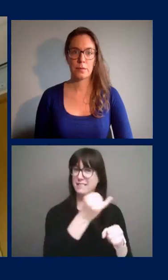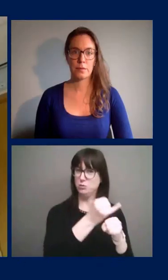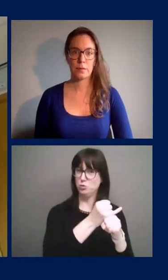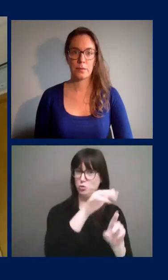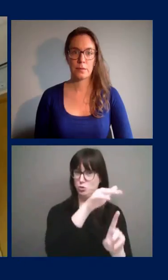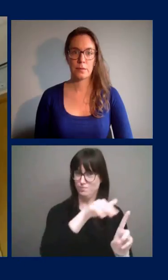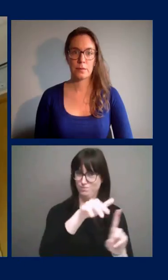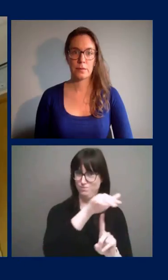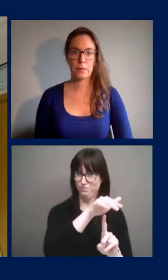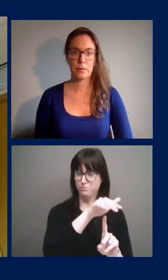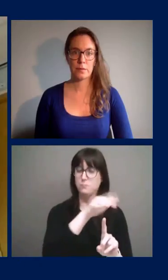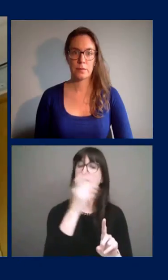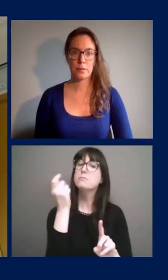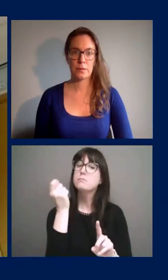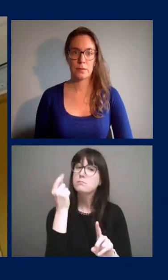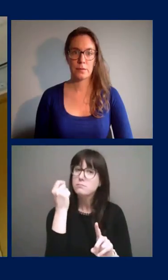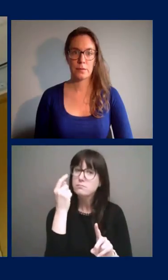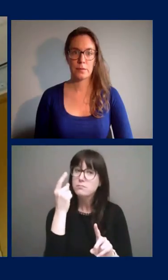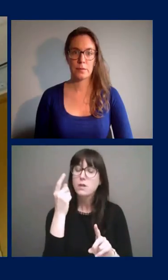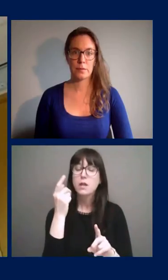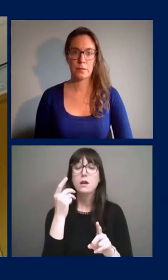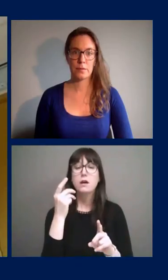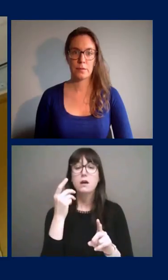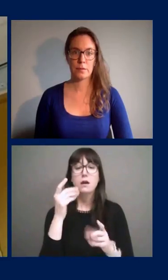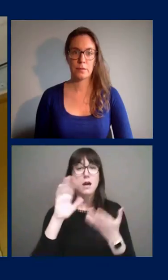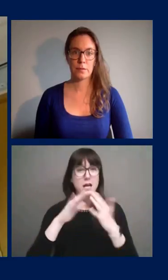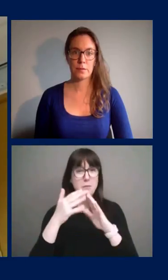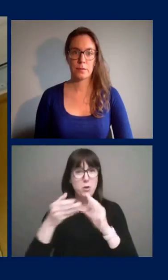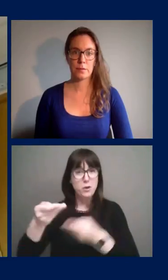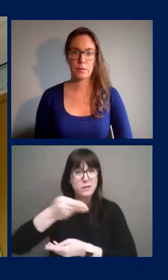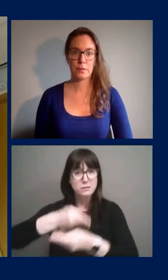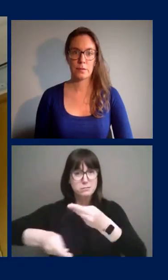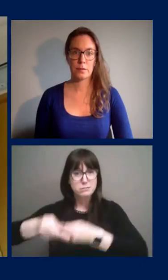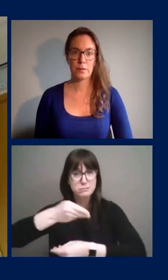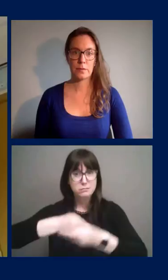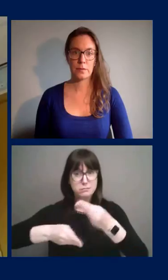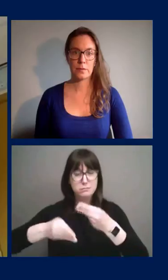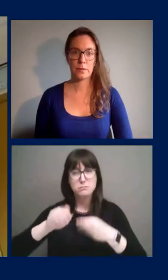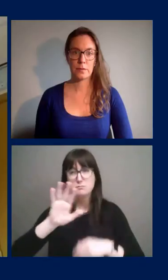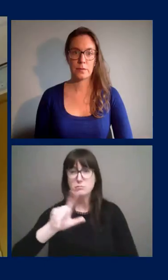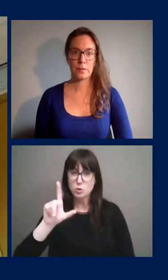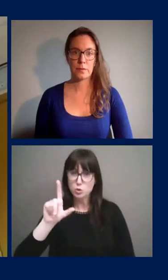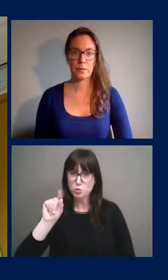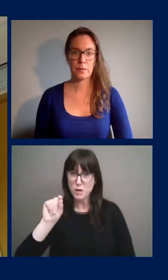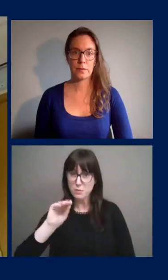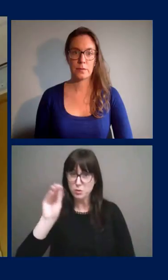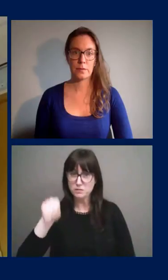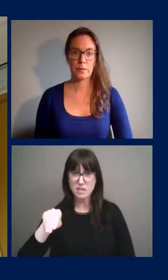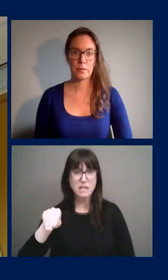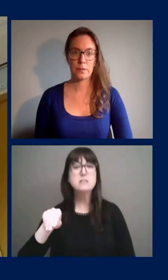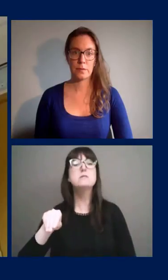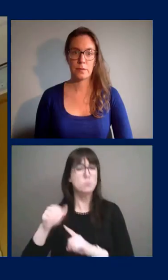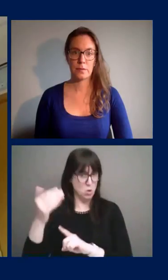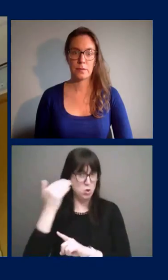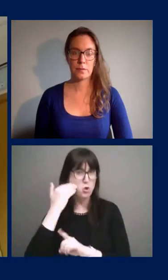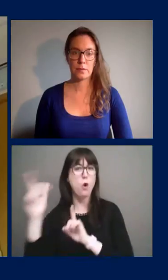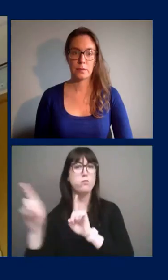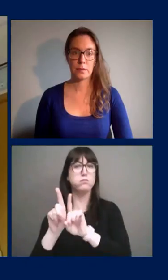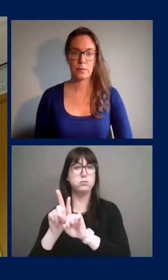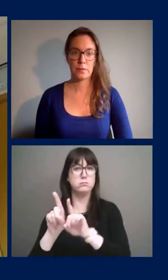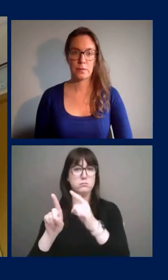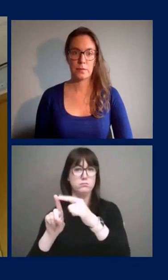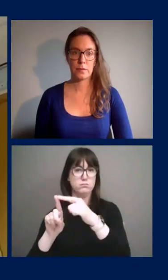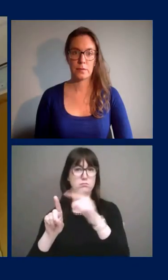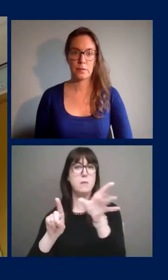But as for the situation in the community, there were about 20% who had known close contacts that were